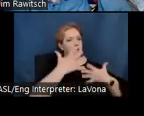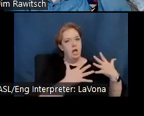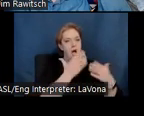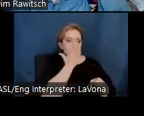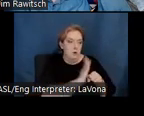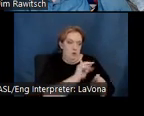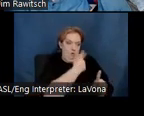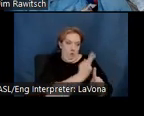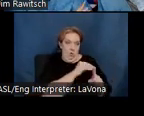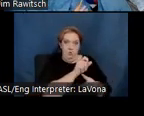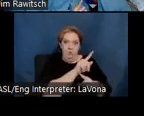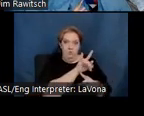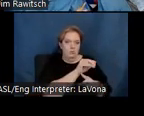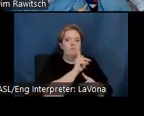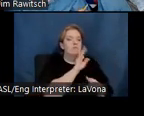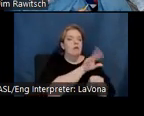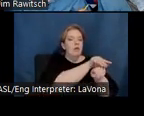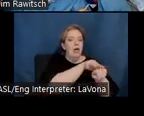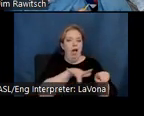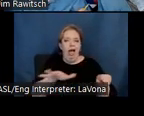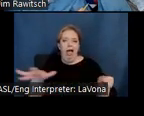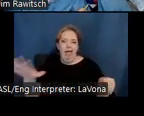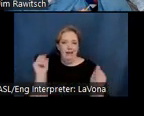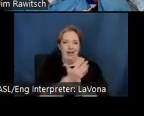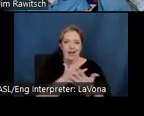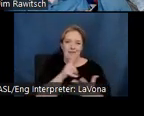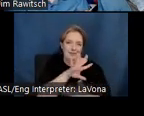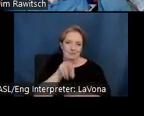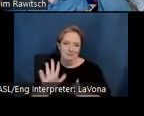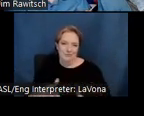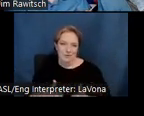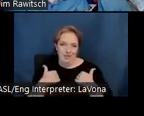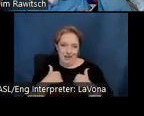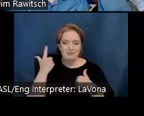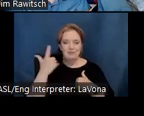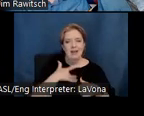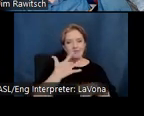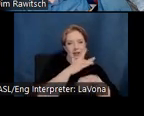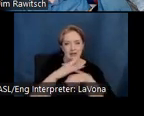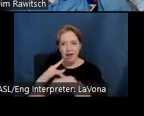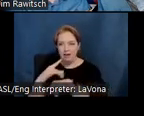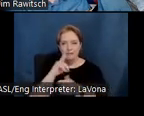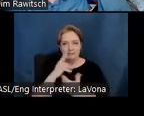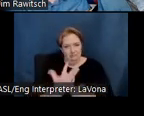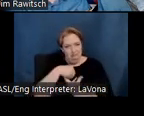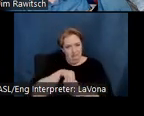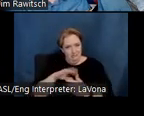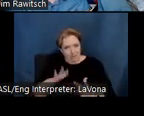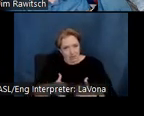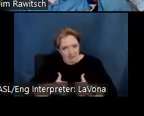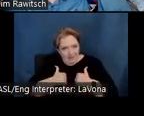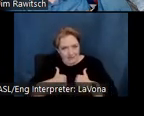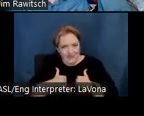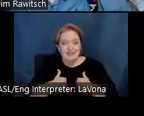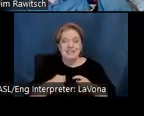The creative idea is made tangible and tactile, but also integrated into daily life. And at this